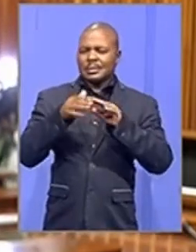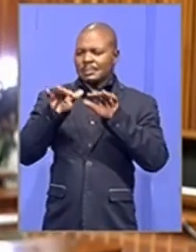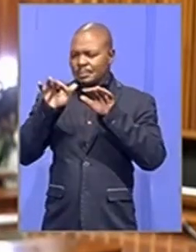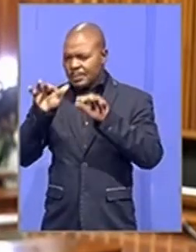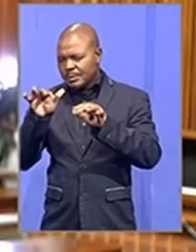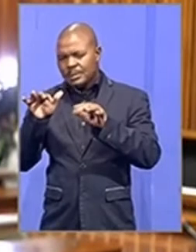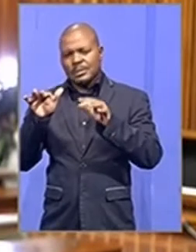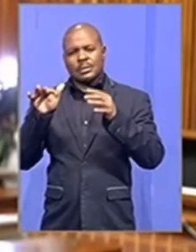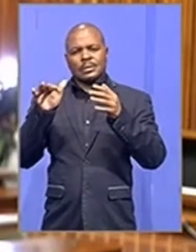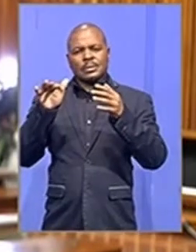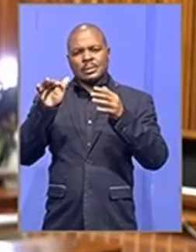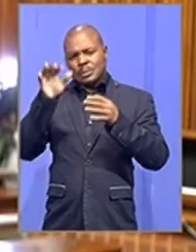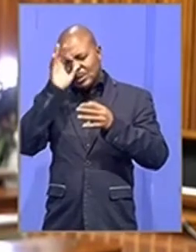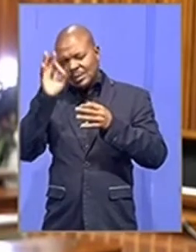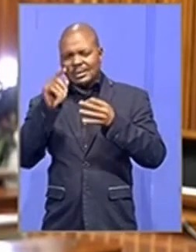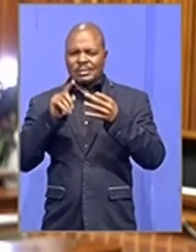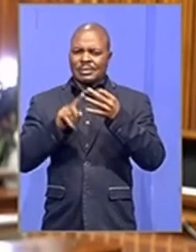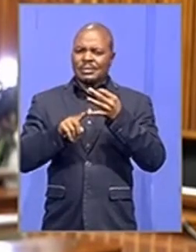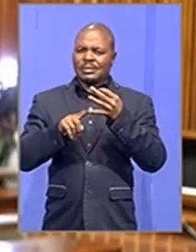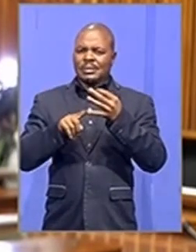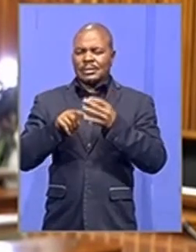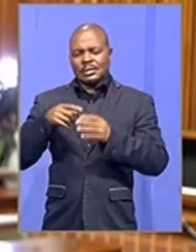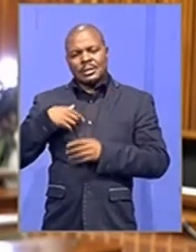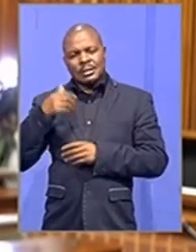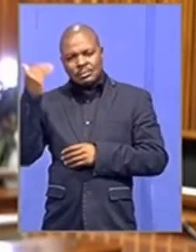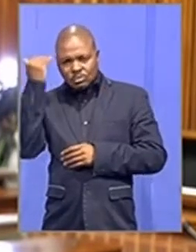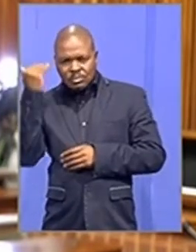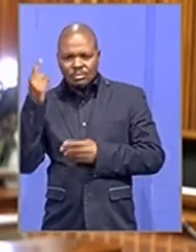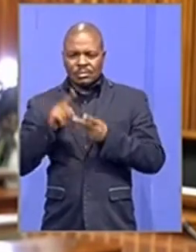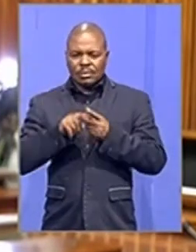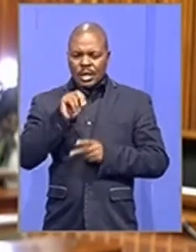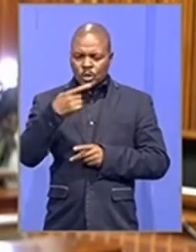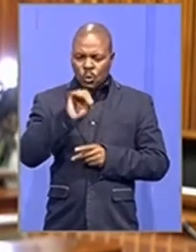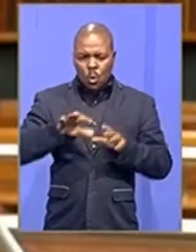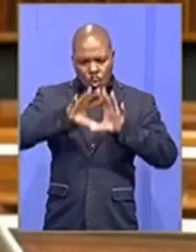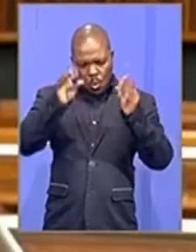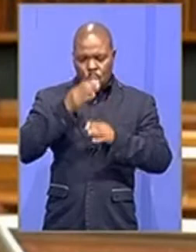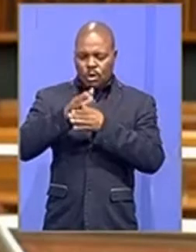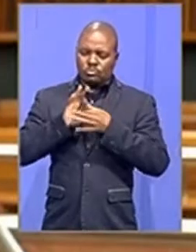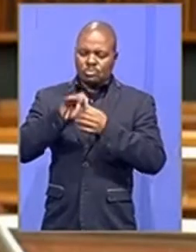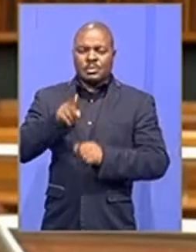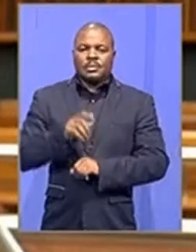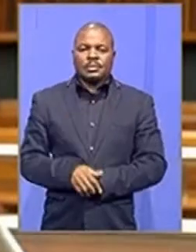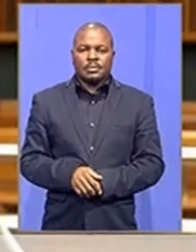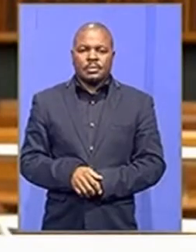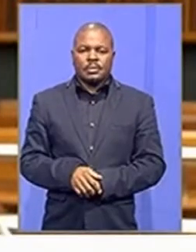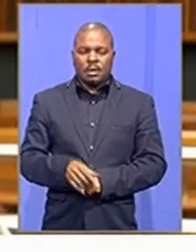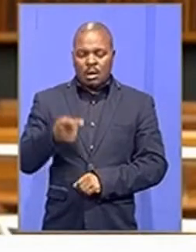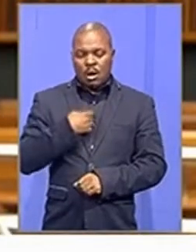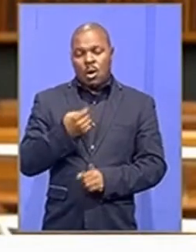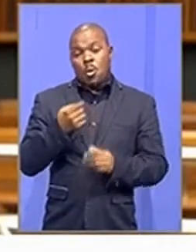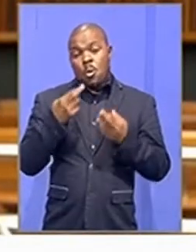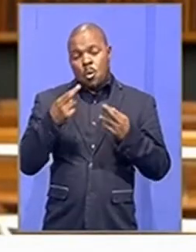the prosecutors, and the NGOs, we need to work together. So we hope that it will be a closure